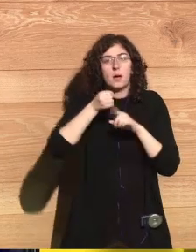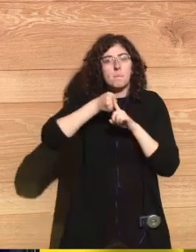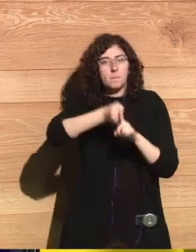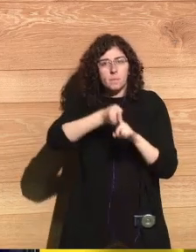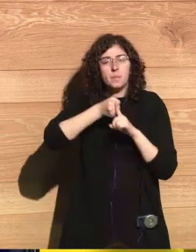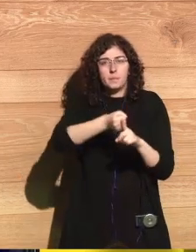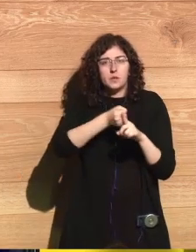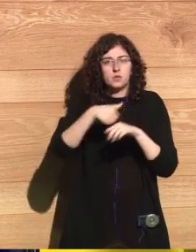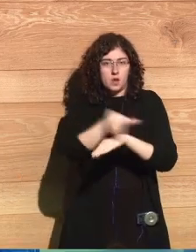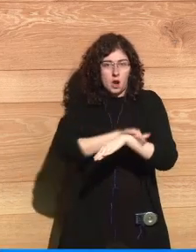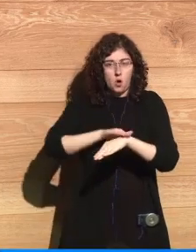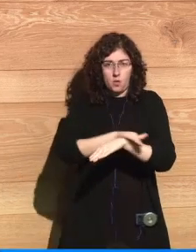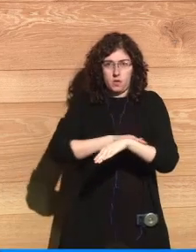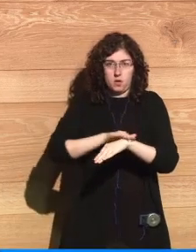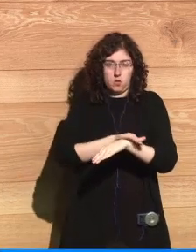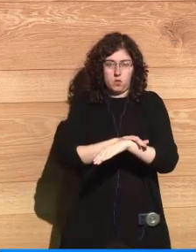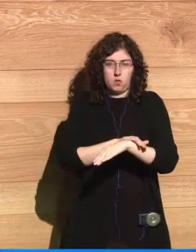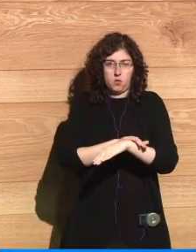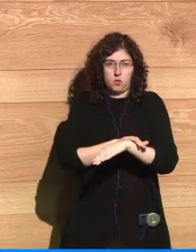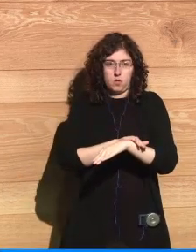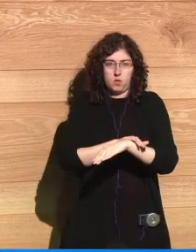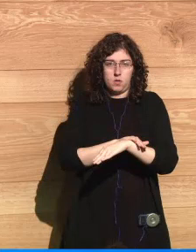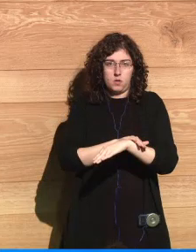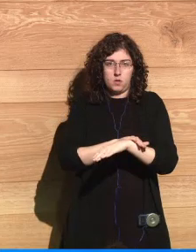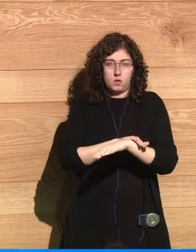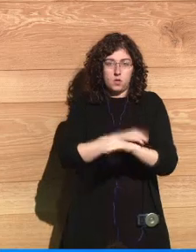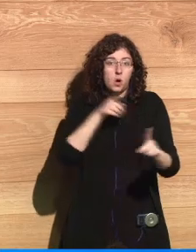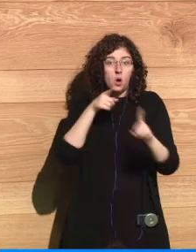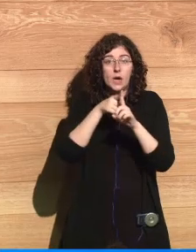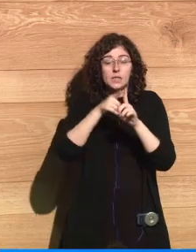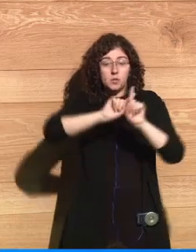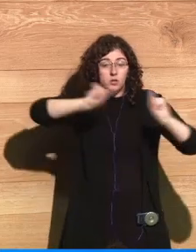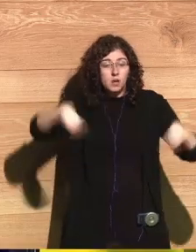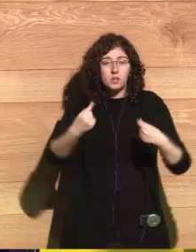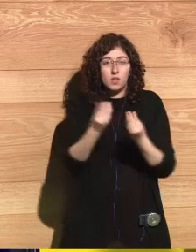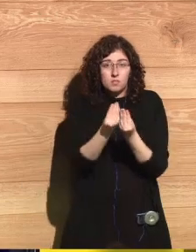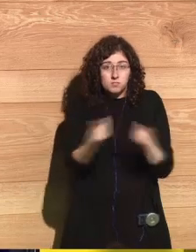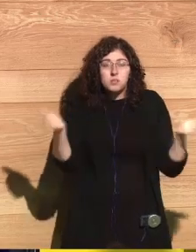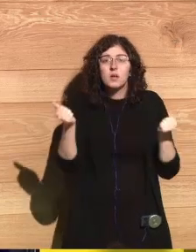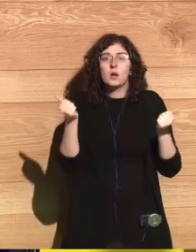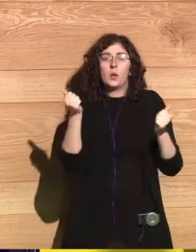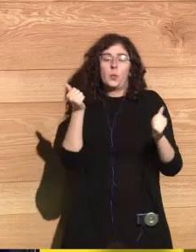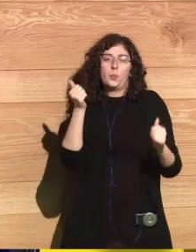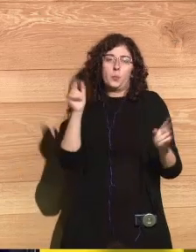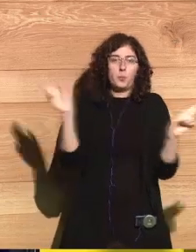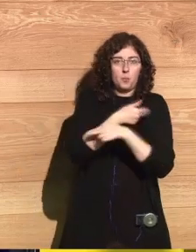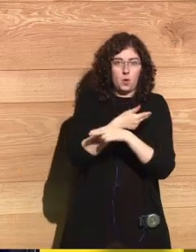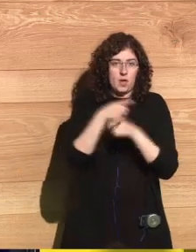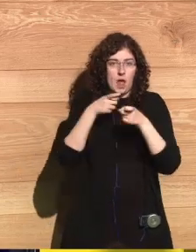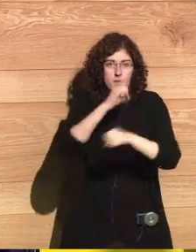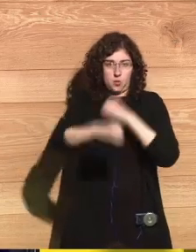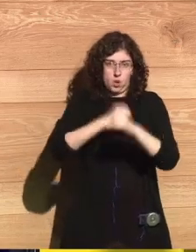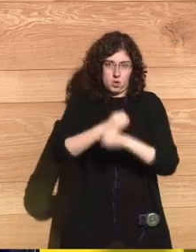on the treaty to prohibit nuclear weapons. Yeah, that was very exciting,